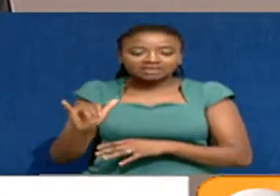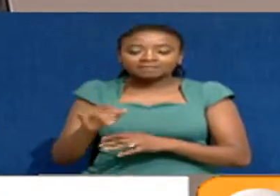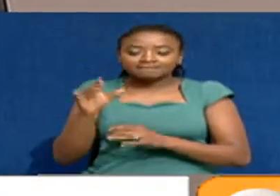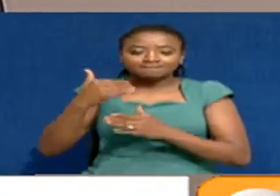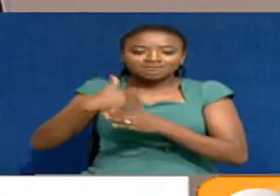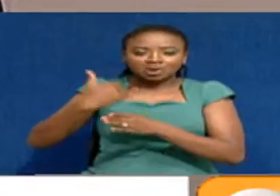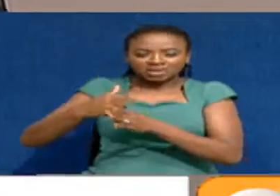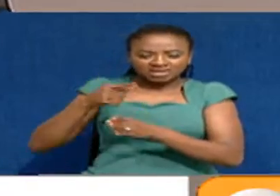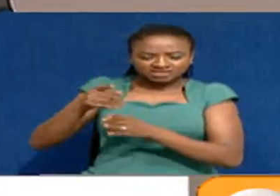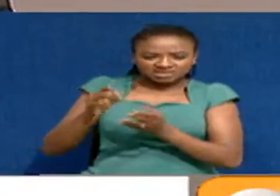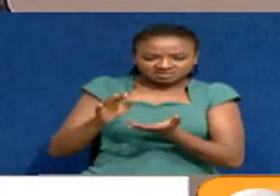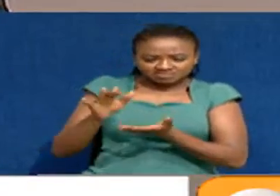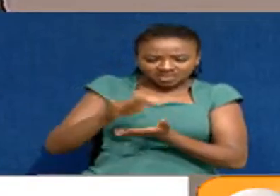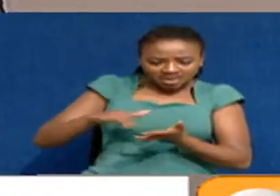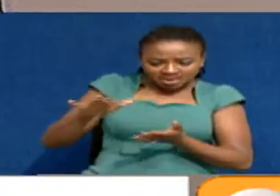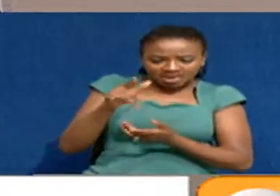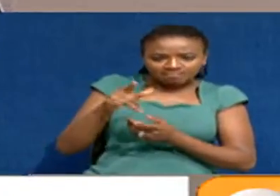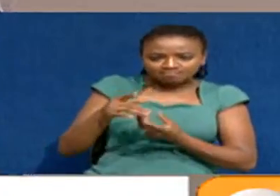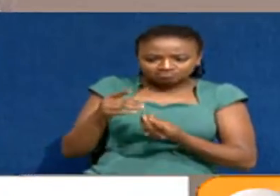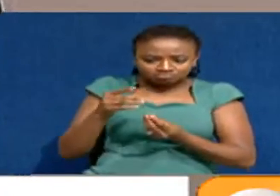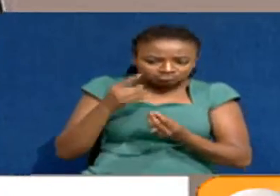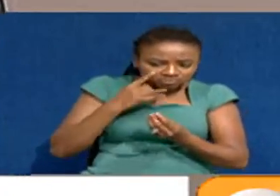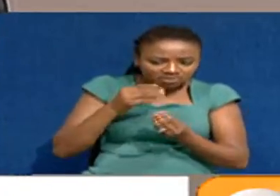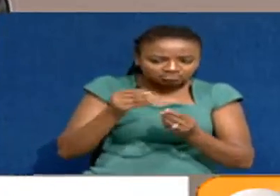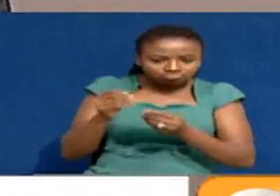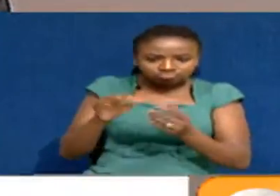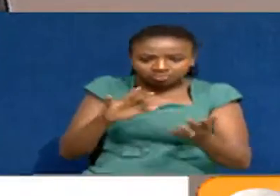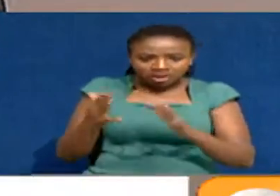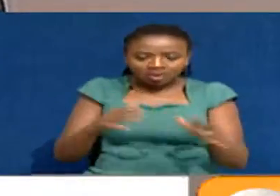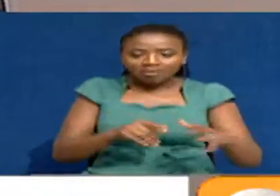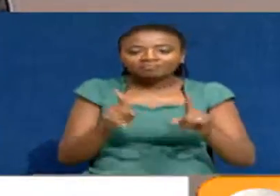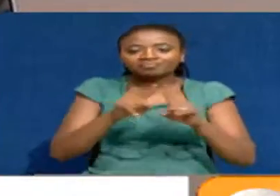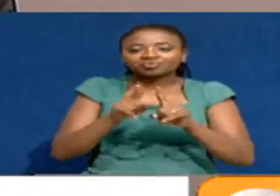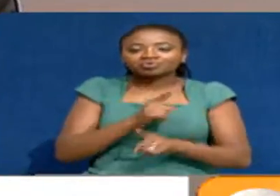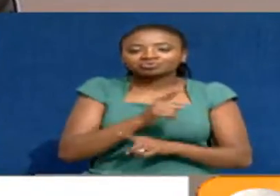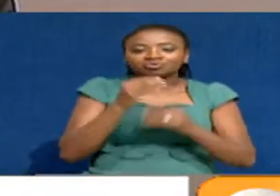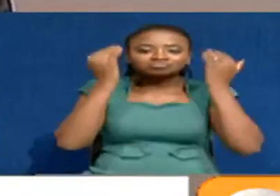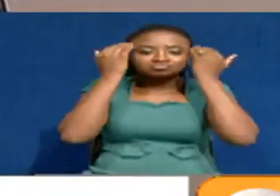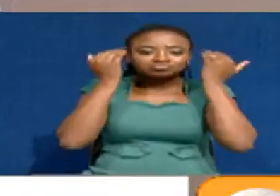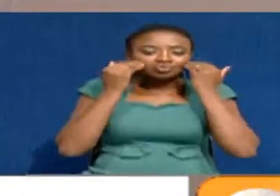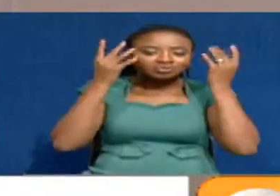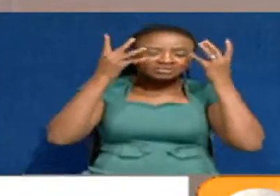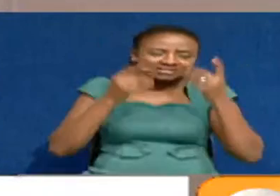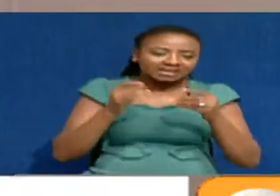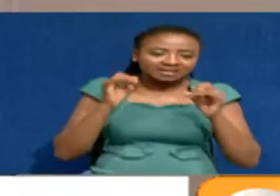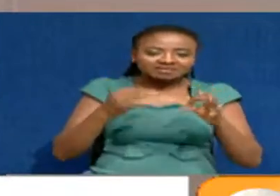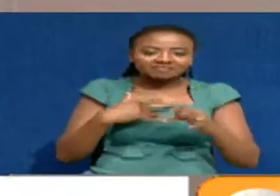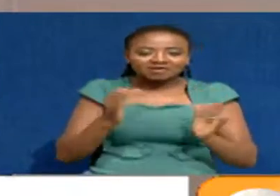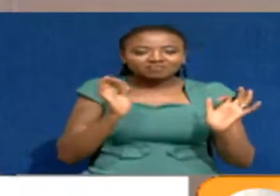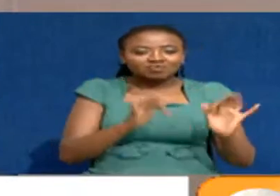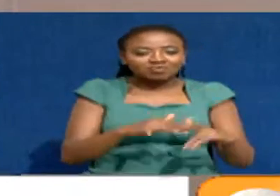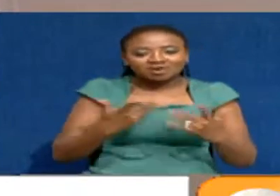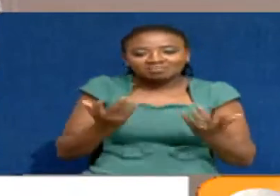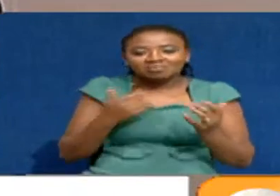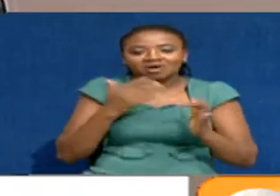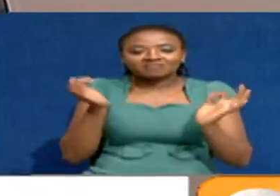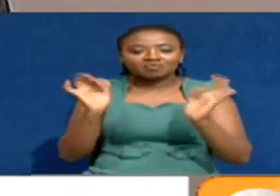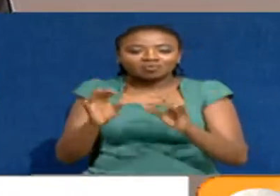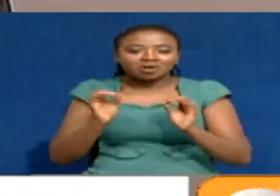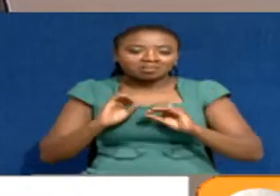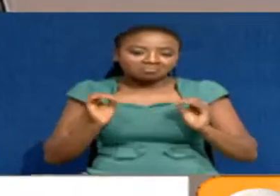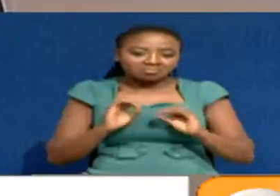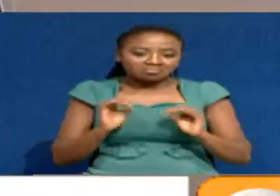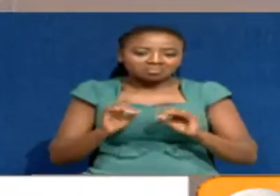That is the time the courts were deciding whether they have quorum or not. And what we were told by the